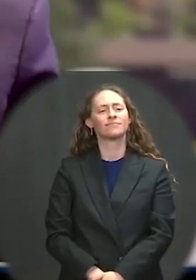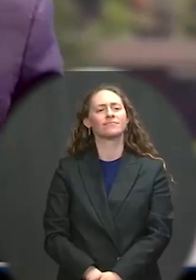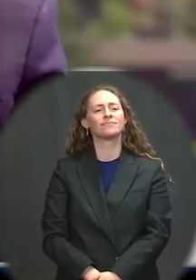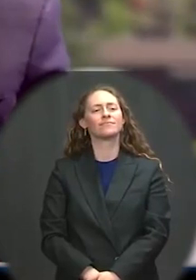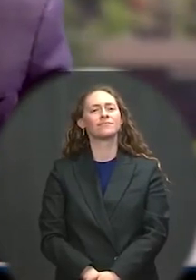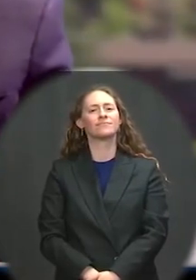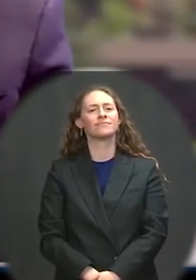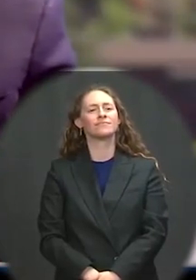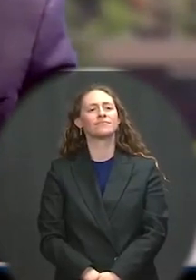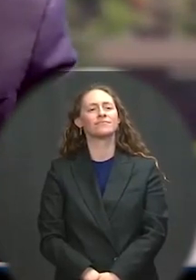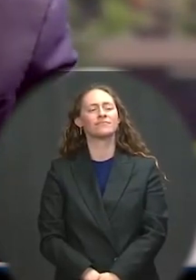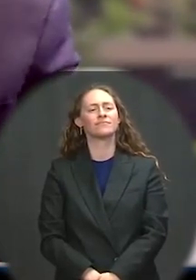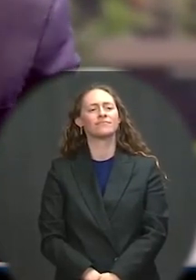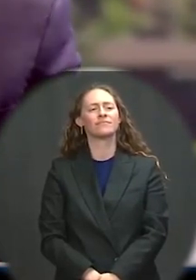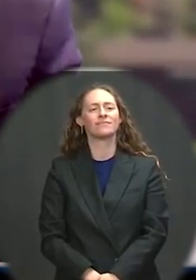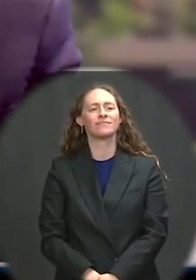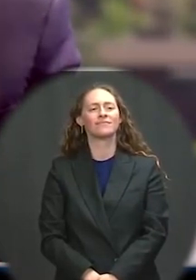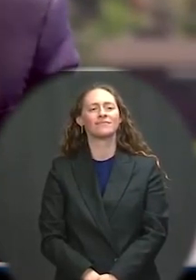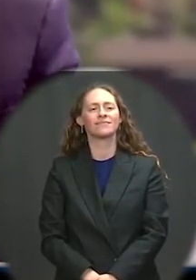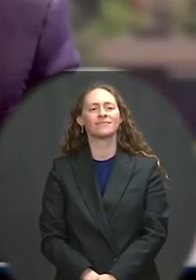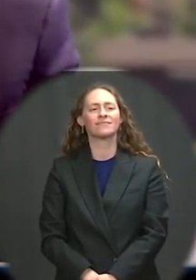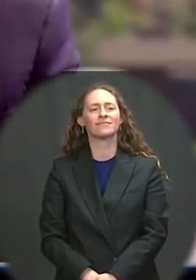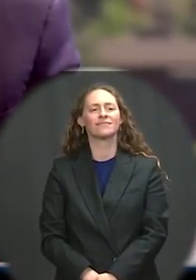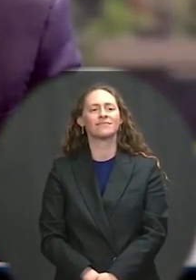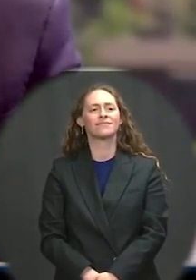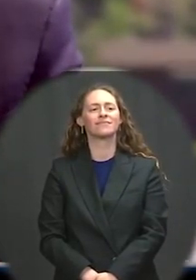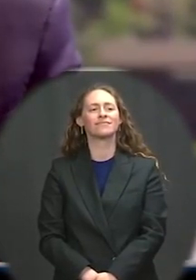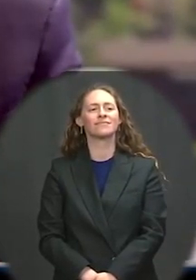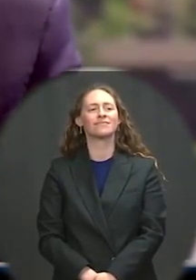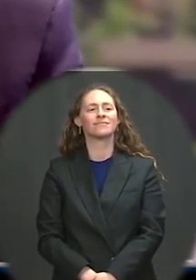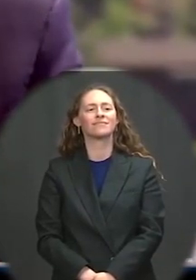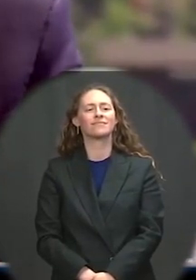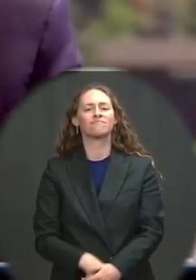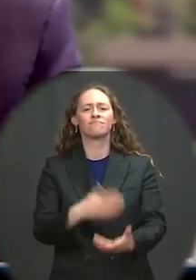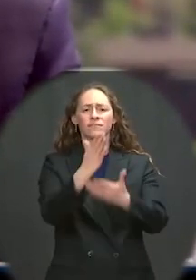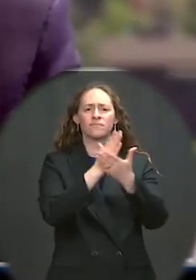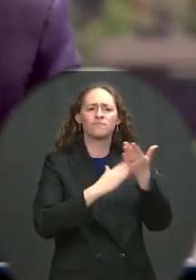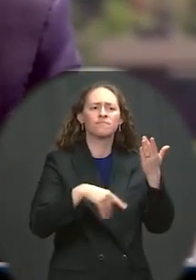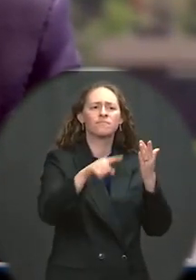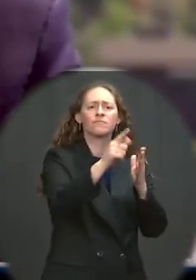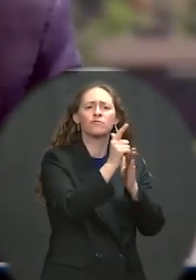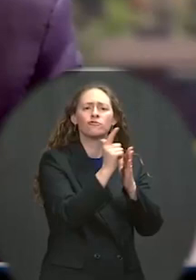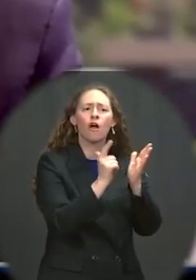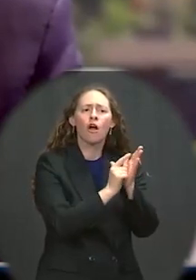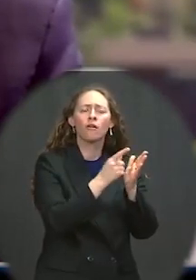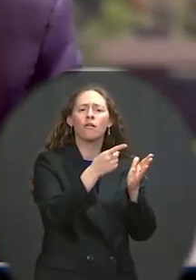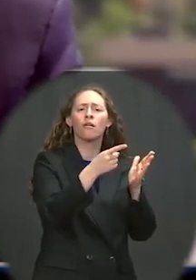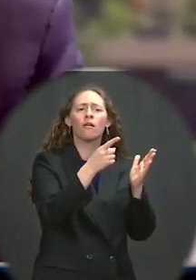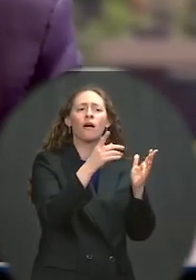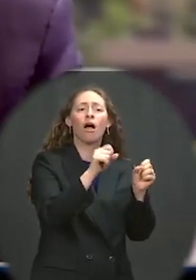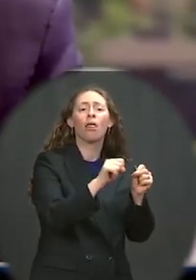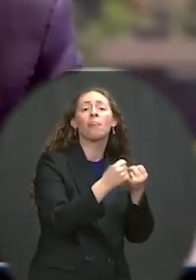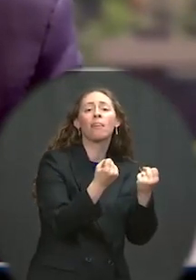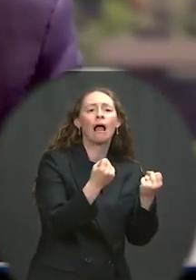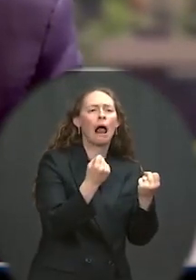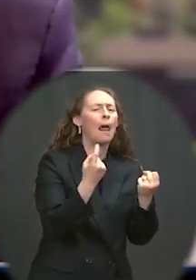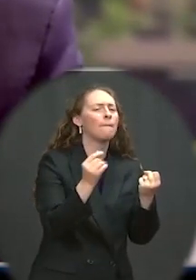infractions, absolve. Now, you have no idea how much I wish I'd been able to do that at my graduation —